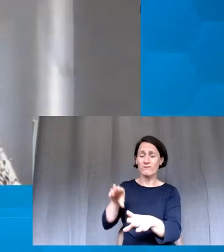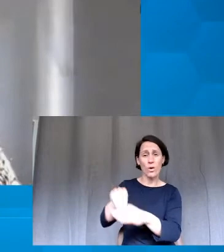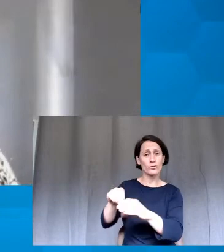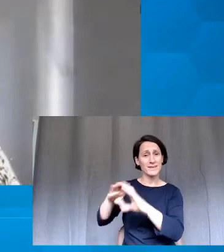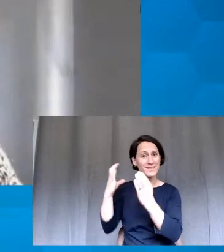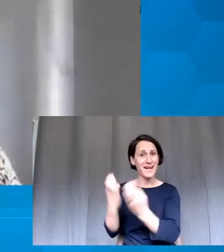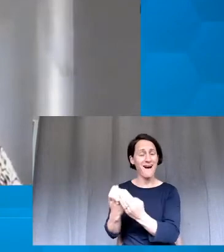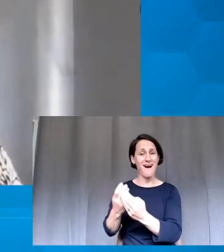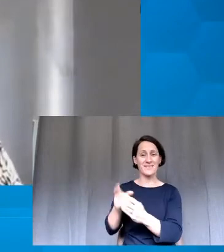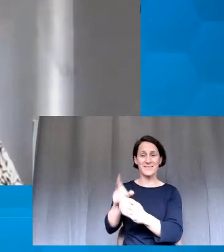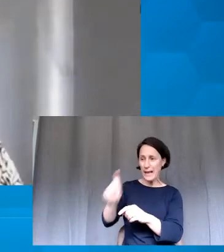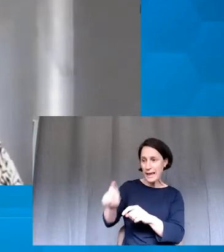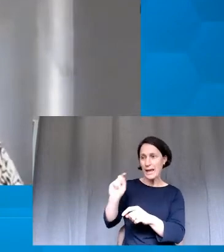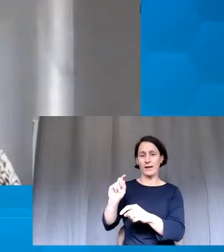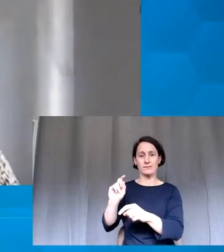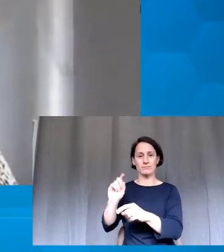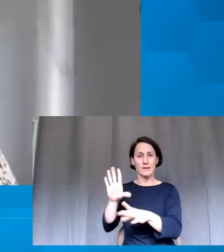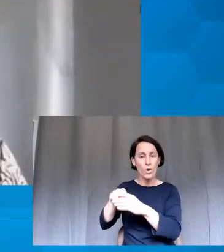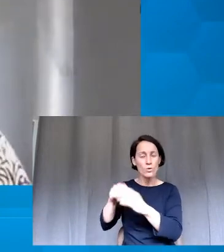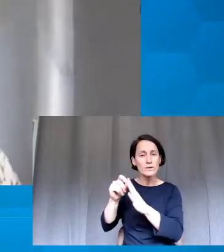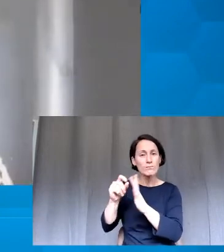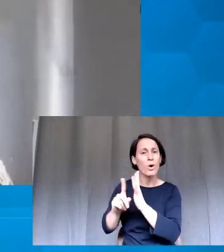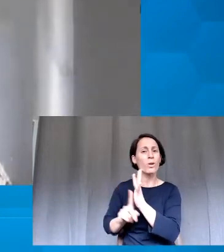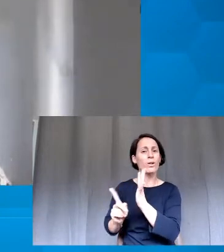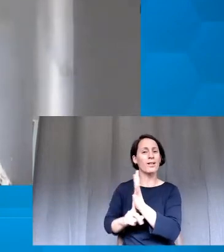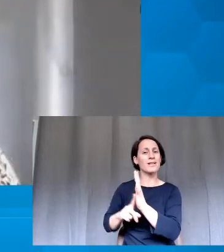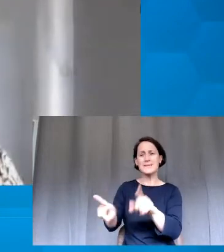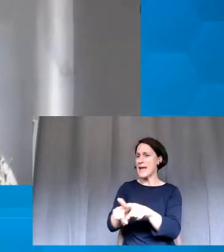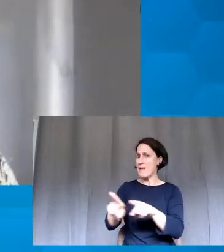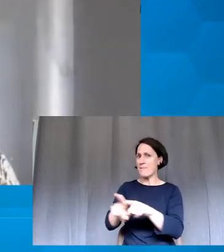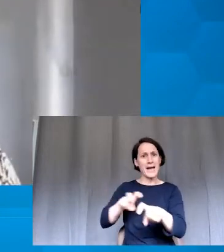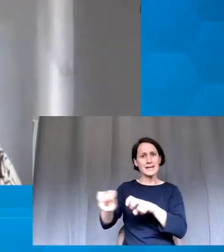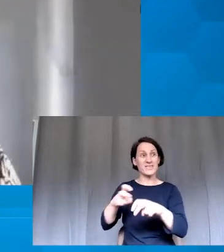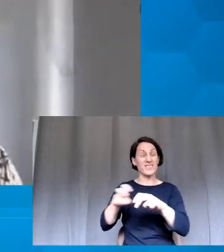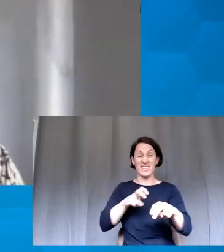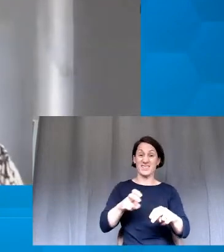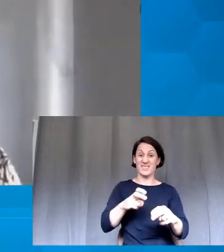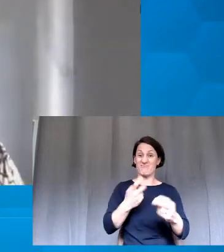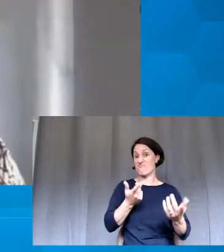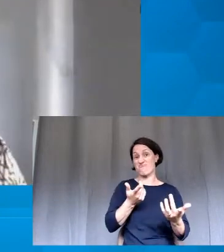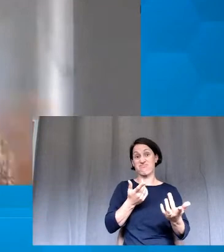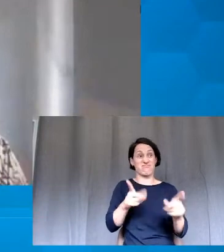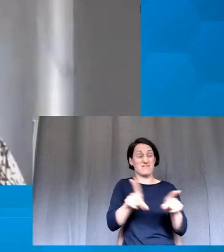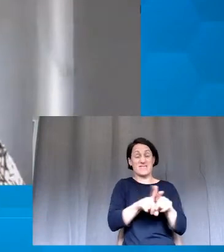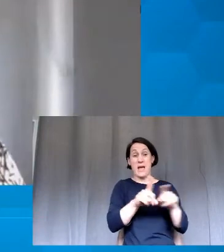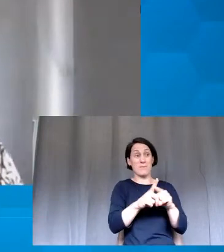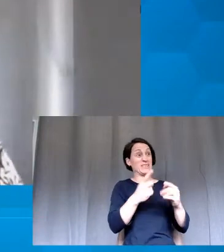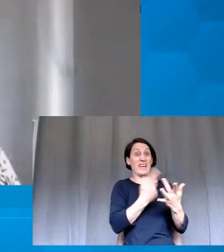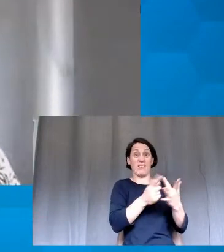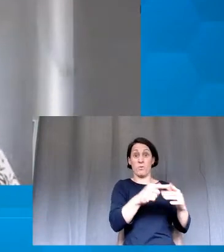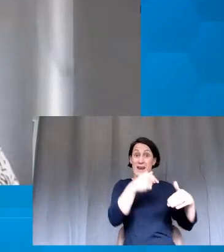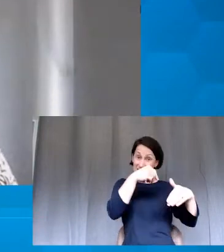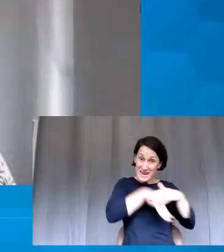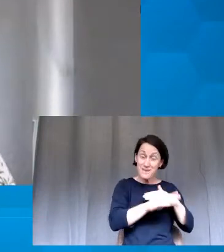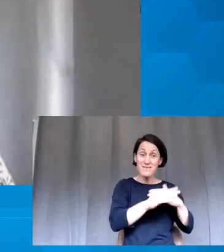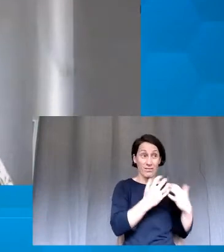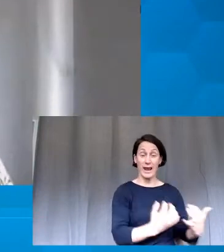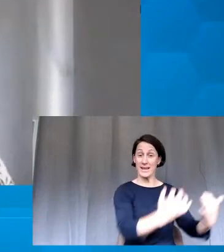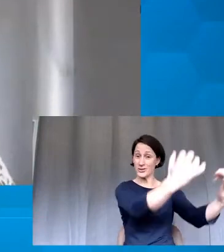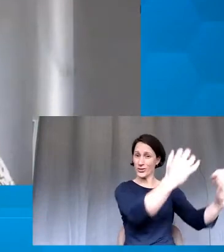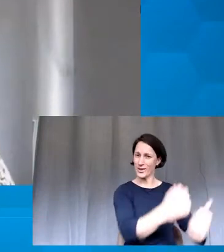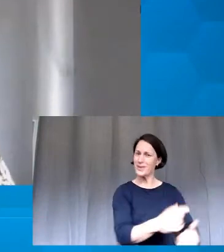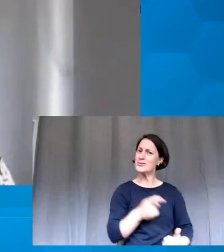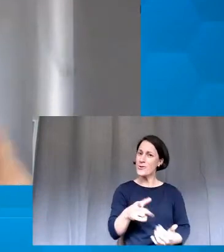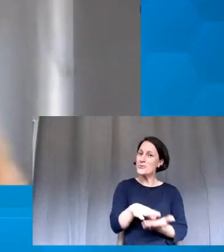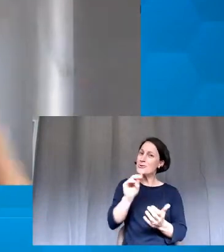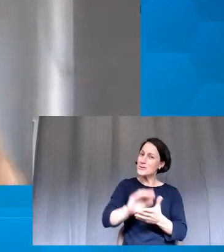engaging in polls and all those activities like we were doing as if we were all sitting in a lecture theatre together. And I know that students really appreciated